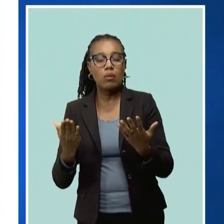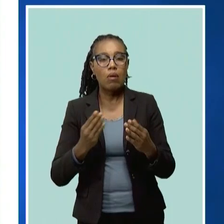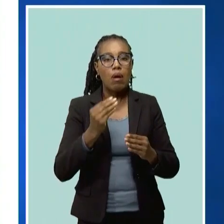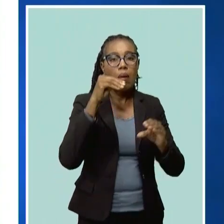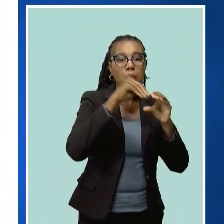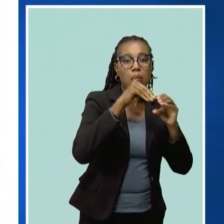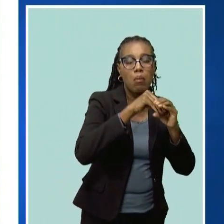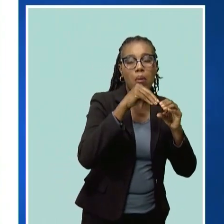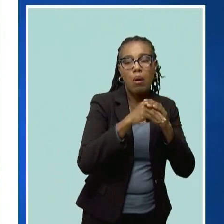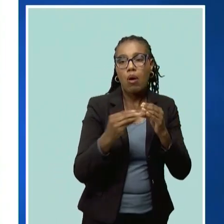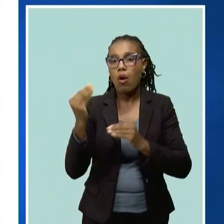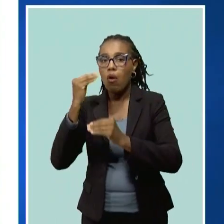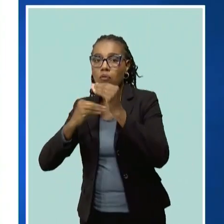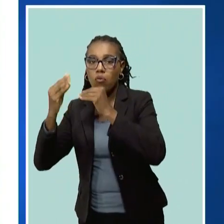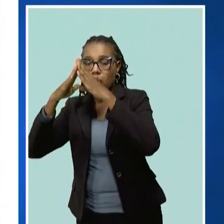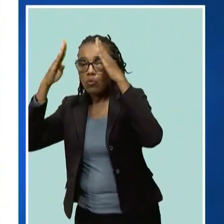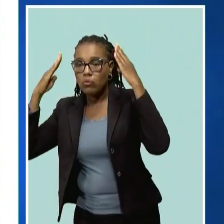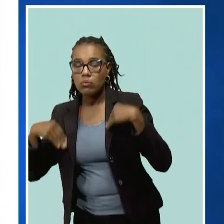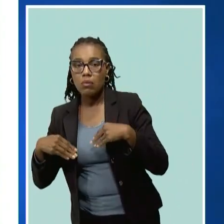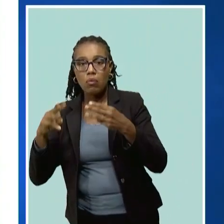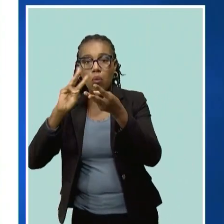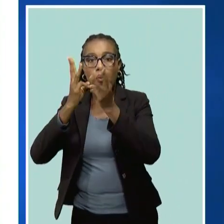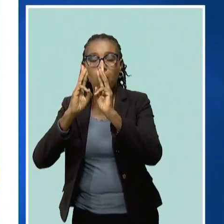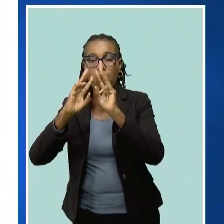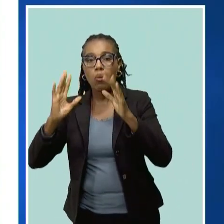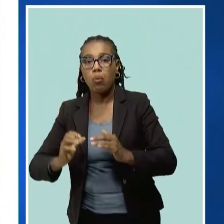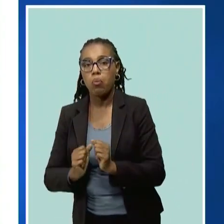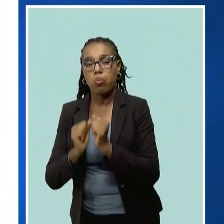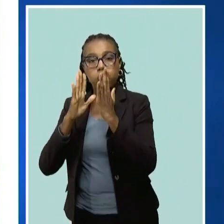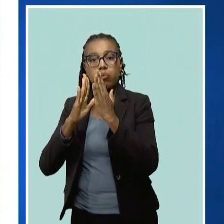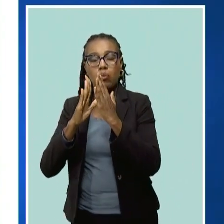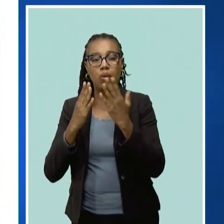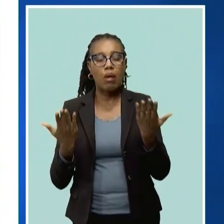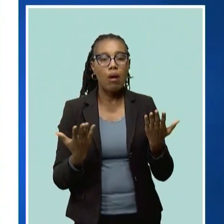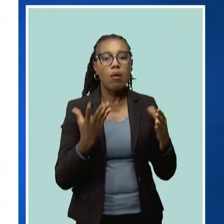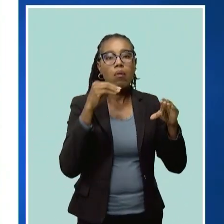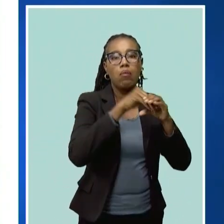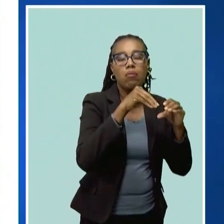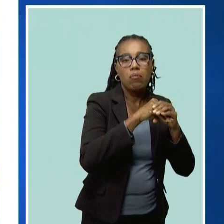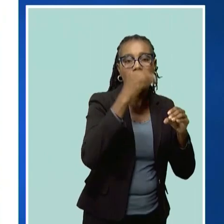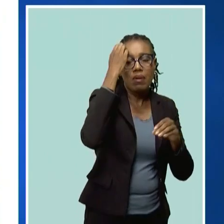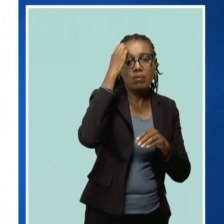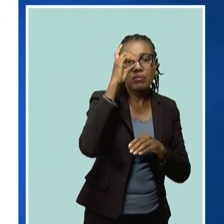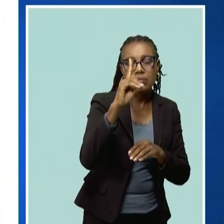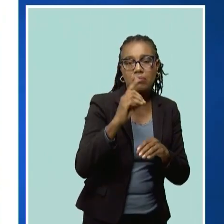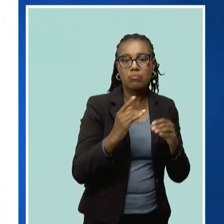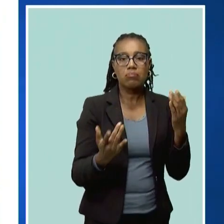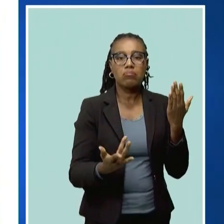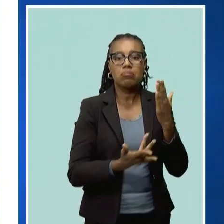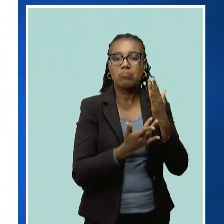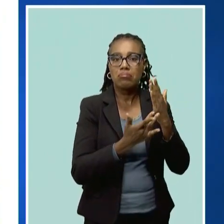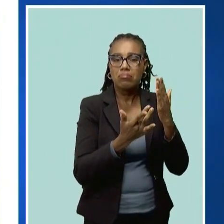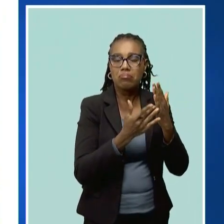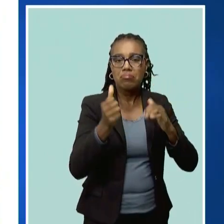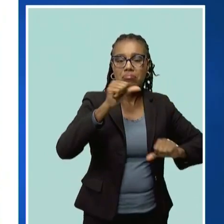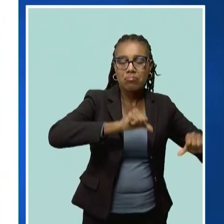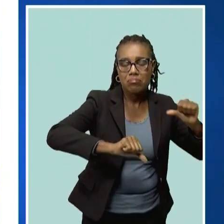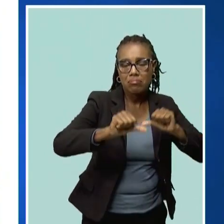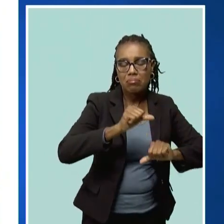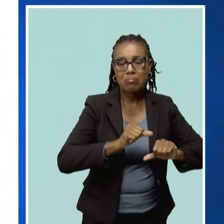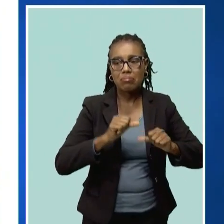shelter and rebuilding from climate crises rather than investing in education and technology and science.